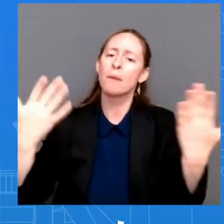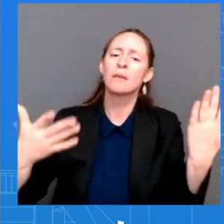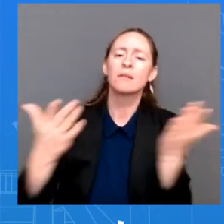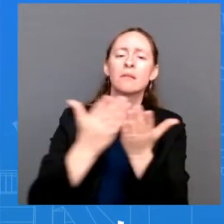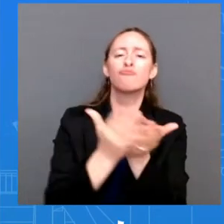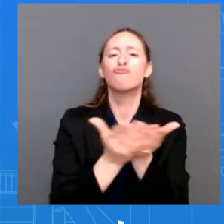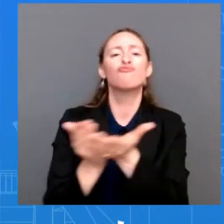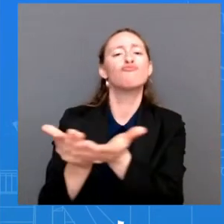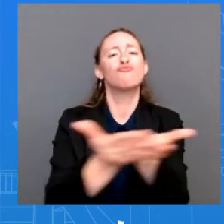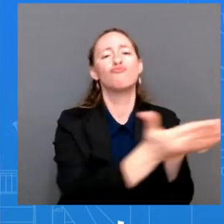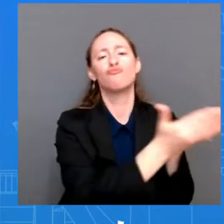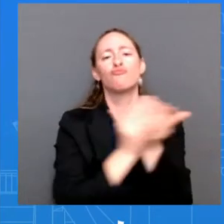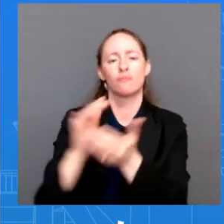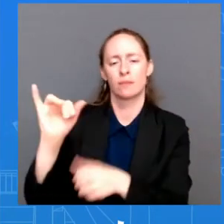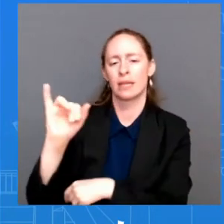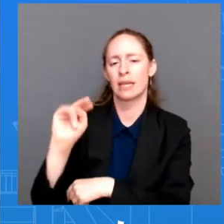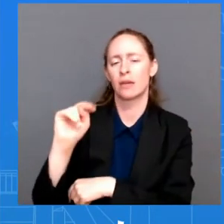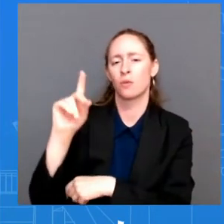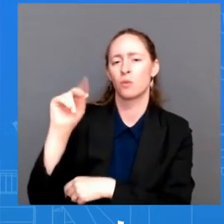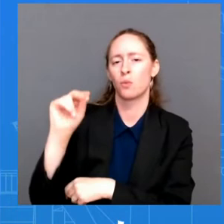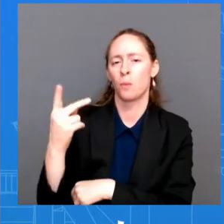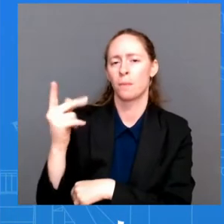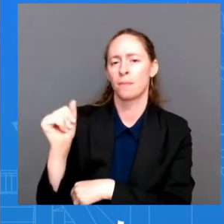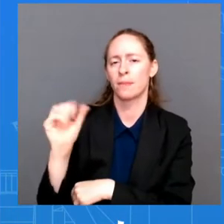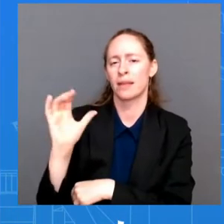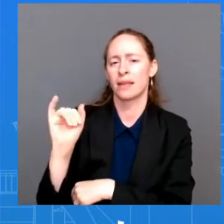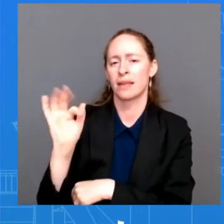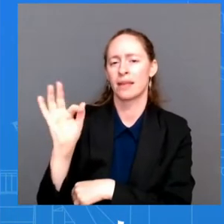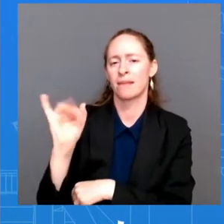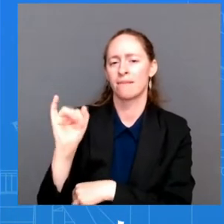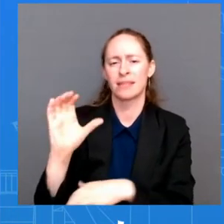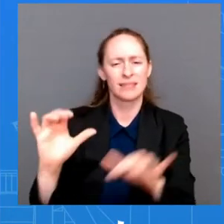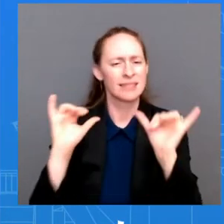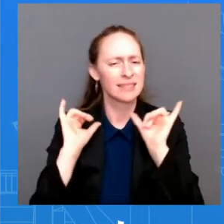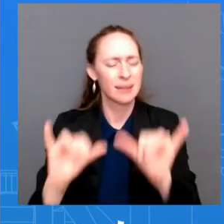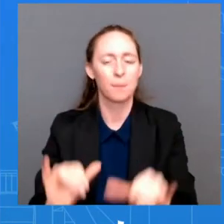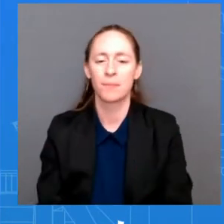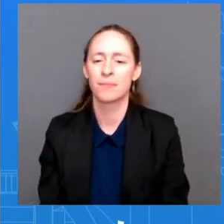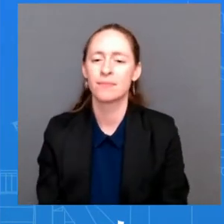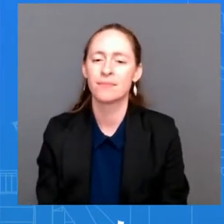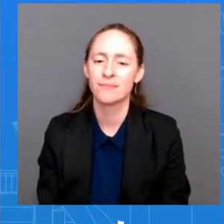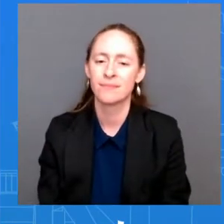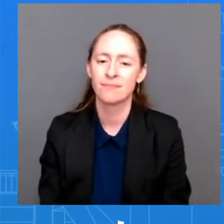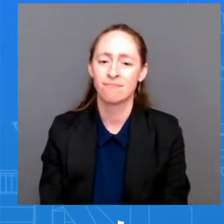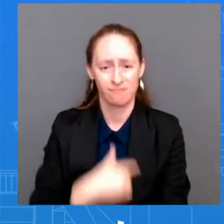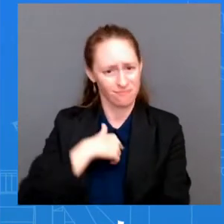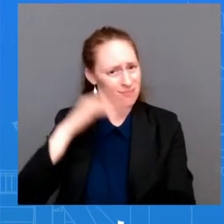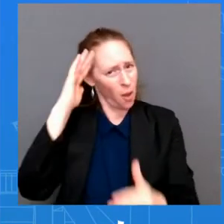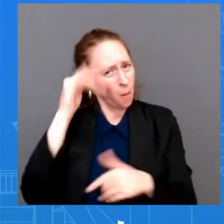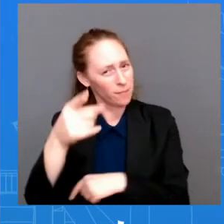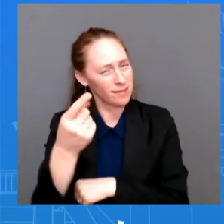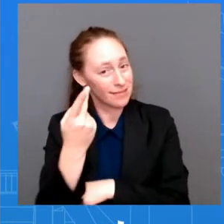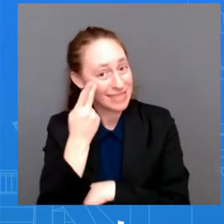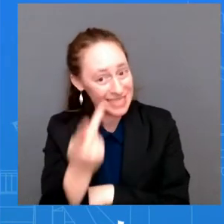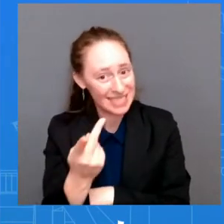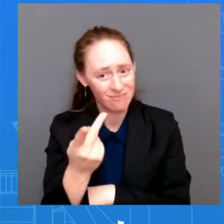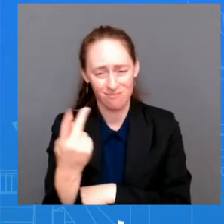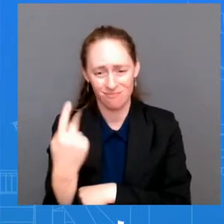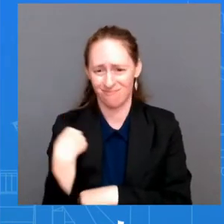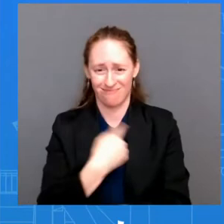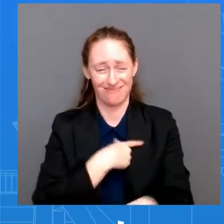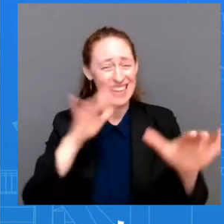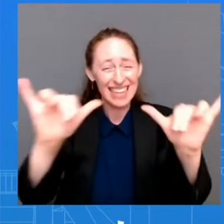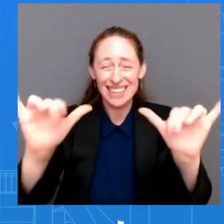said at the beginning because, and I hope you took note, nothing has changed. There's no drama to talk to.